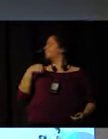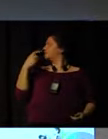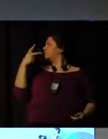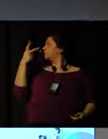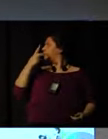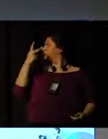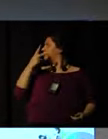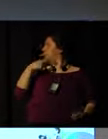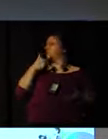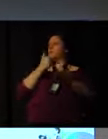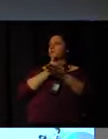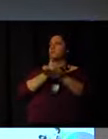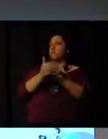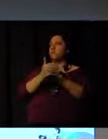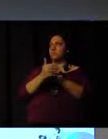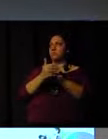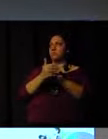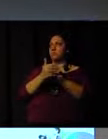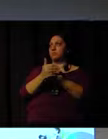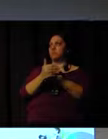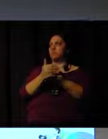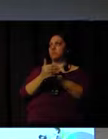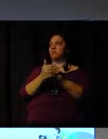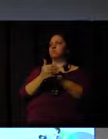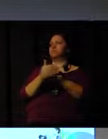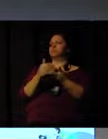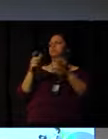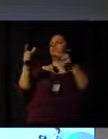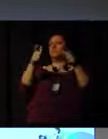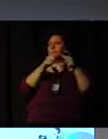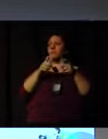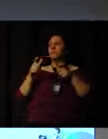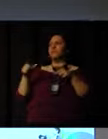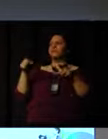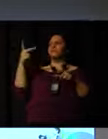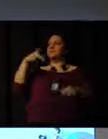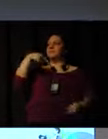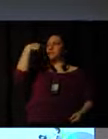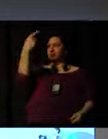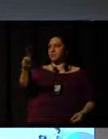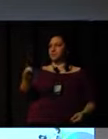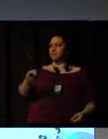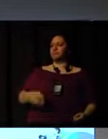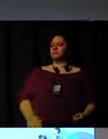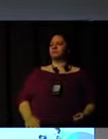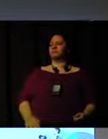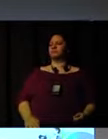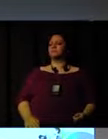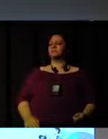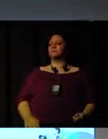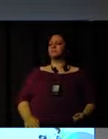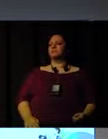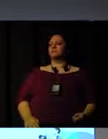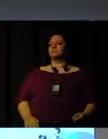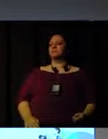volunteers, sometimes a clash between them. Well, it's never happened, I can tell you.